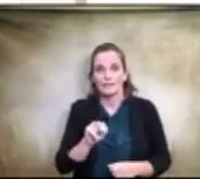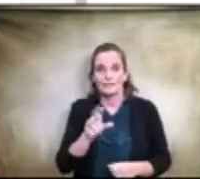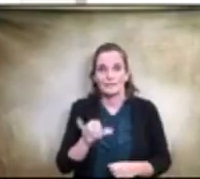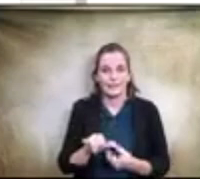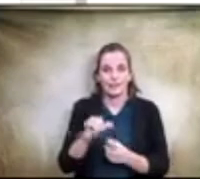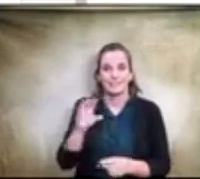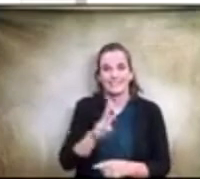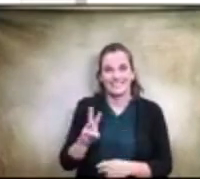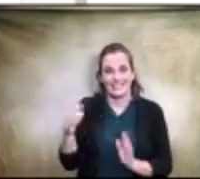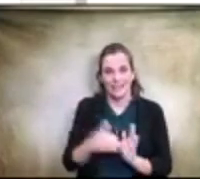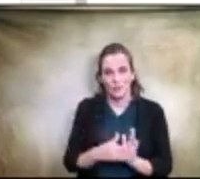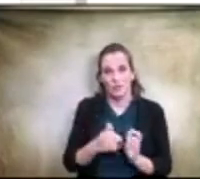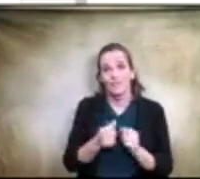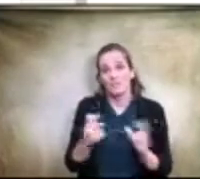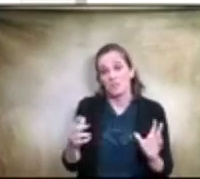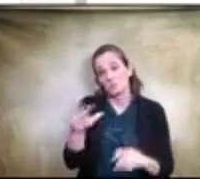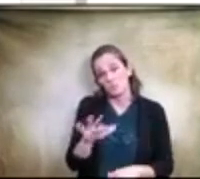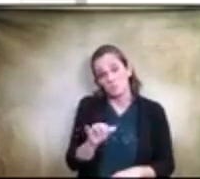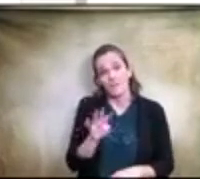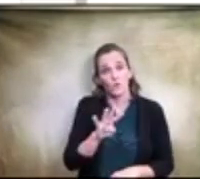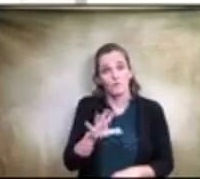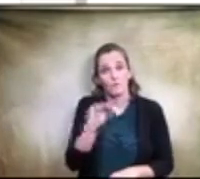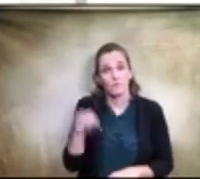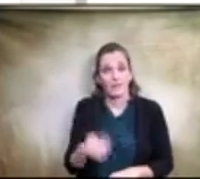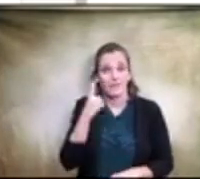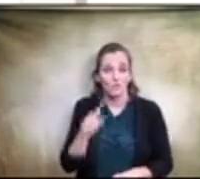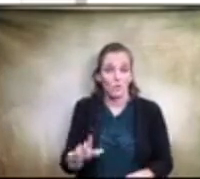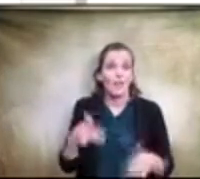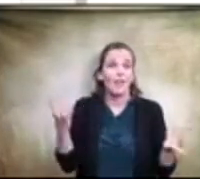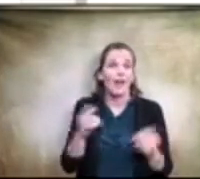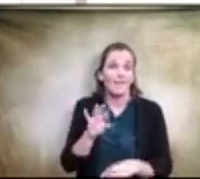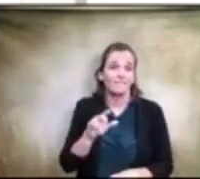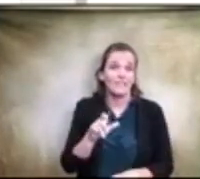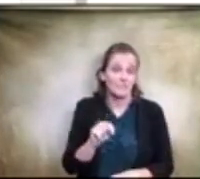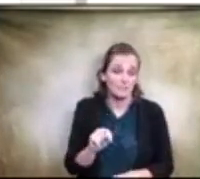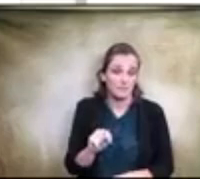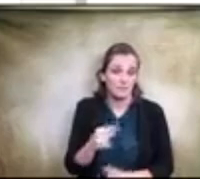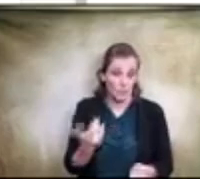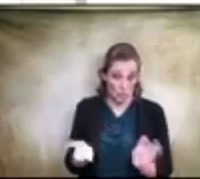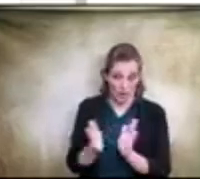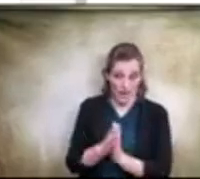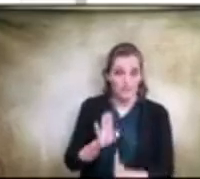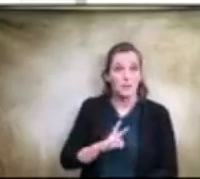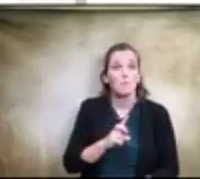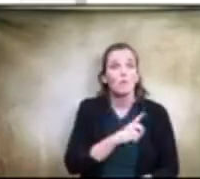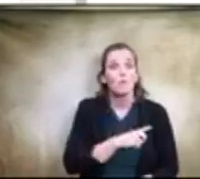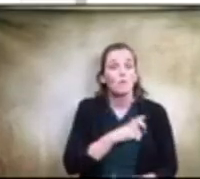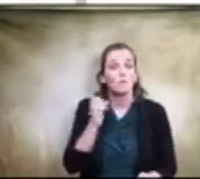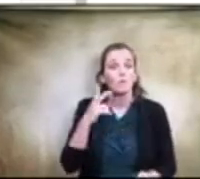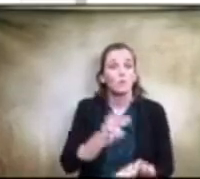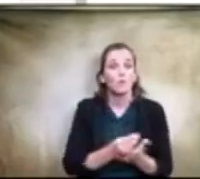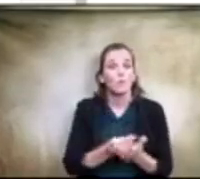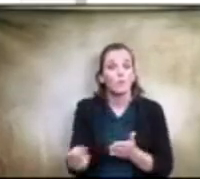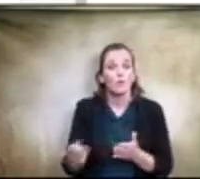percent of our allocated funds for the white fleet we're asking the board uh to approve the purchase of the white